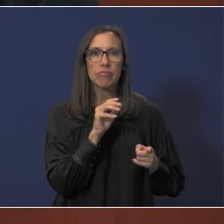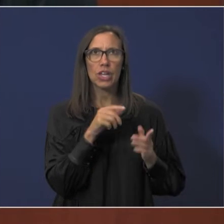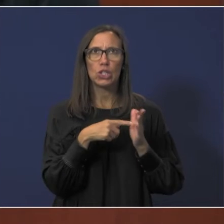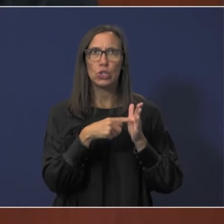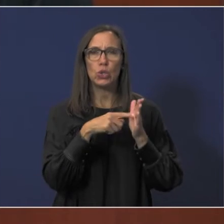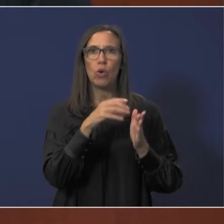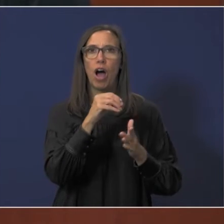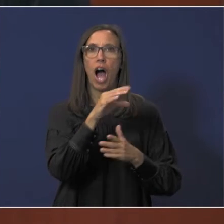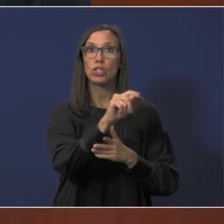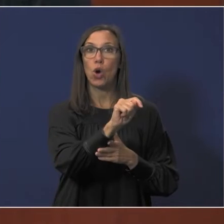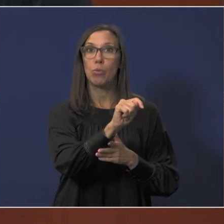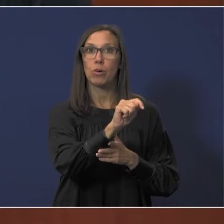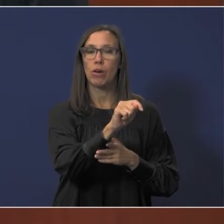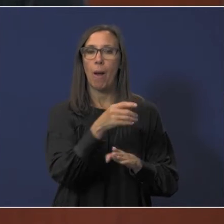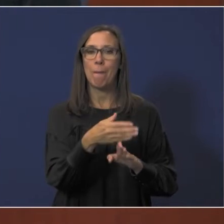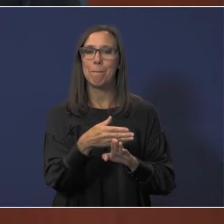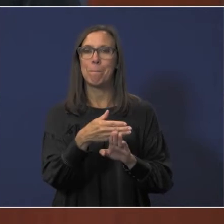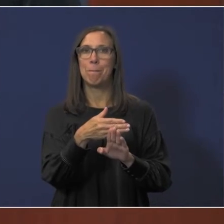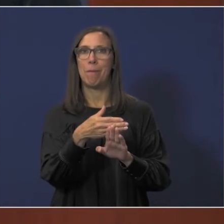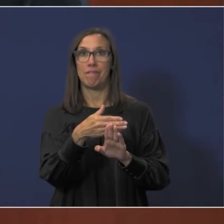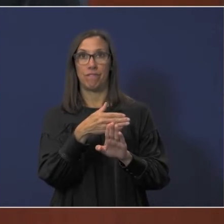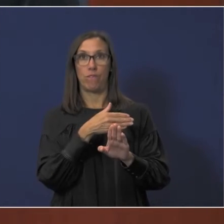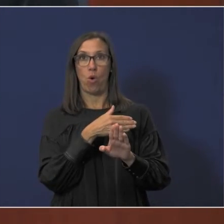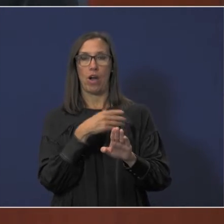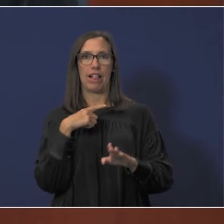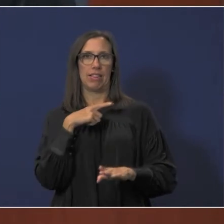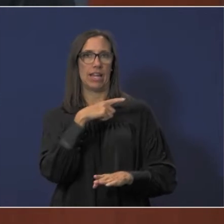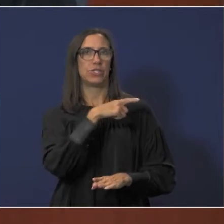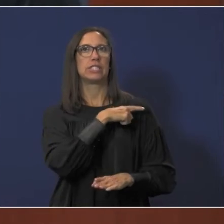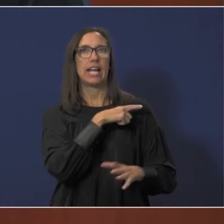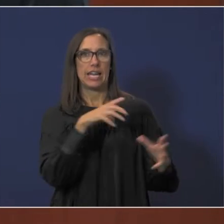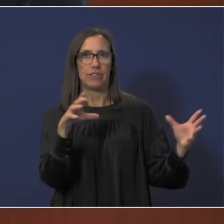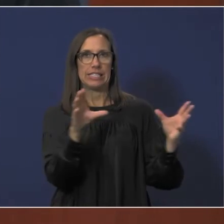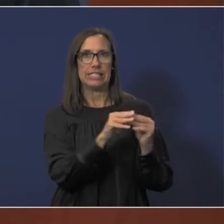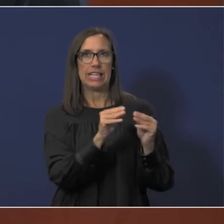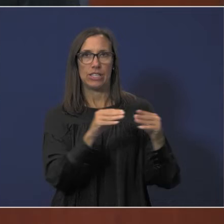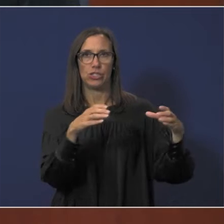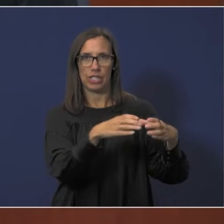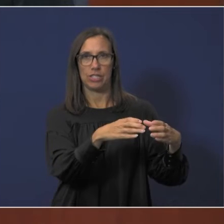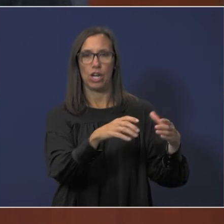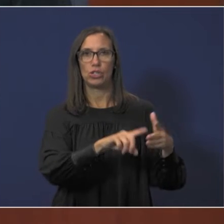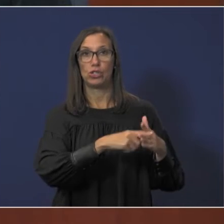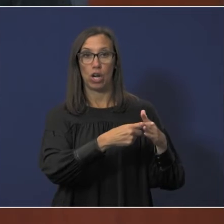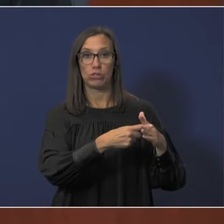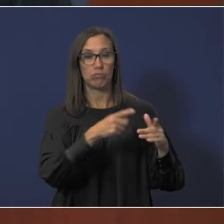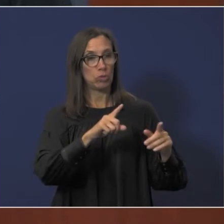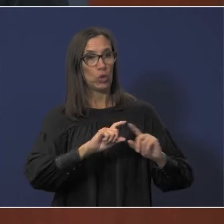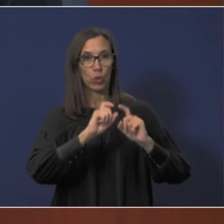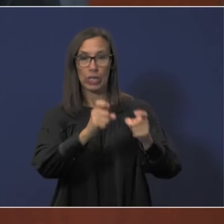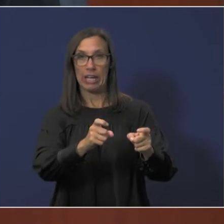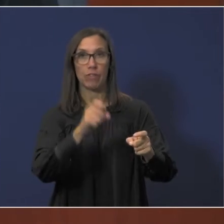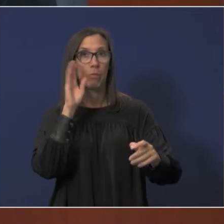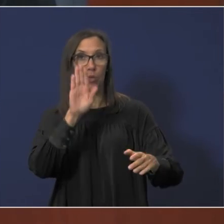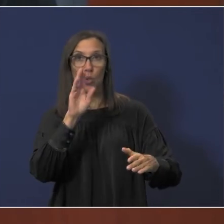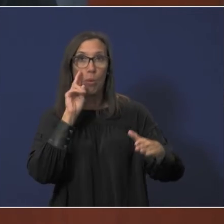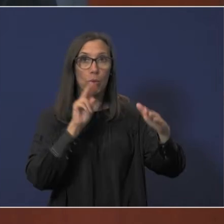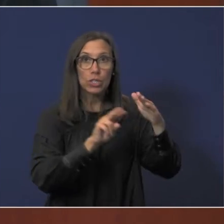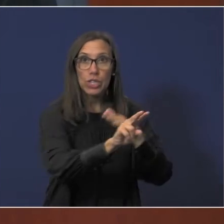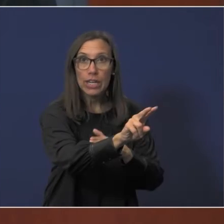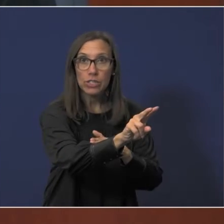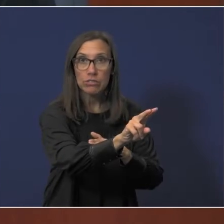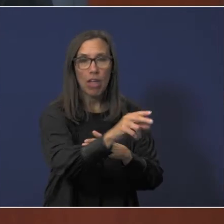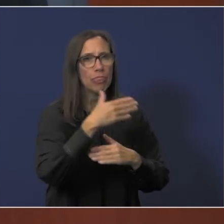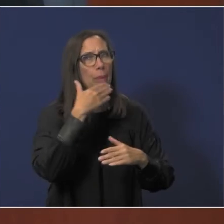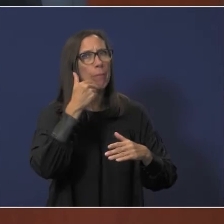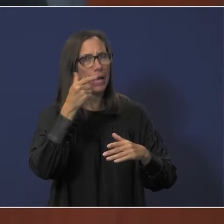october before a legislative session starts and you give them the projections for the biennium the best you know at